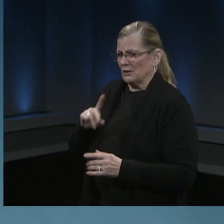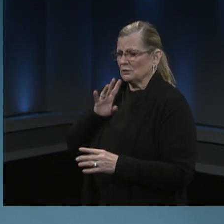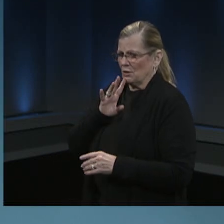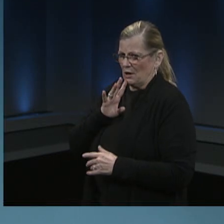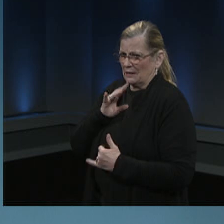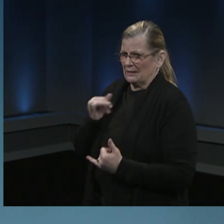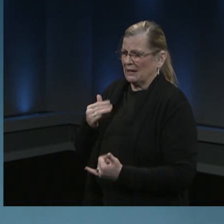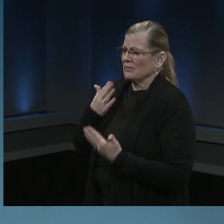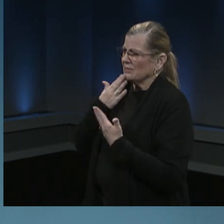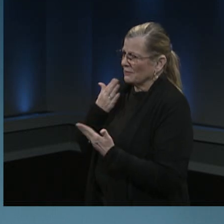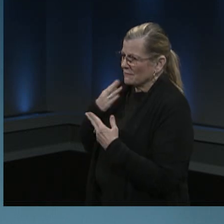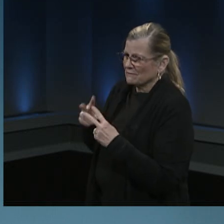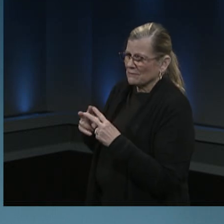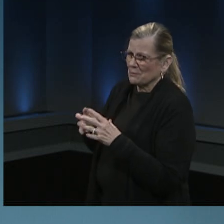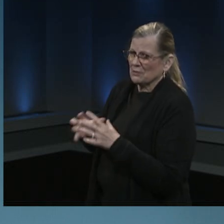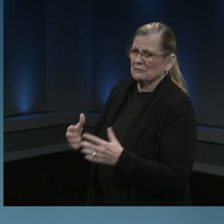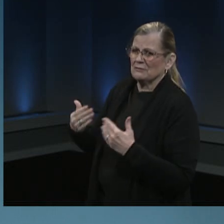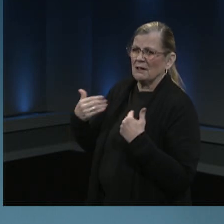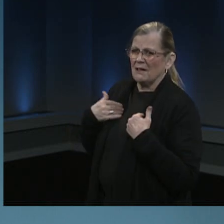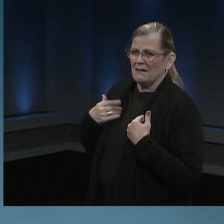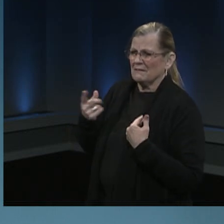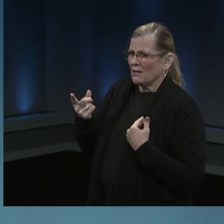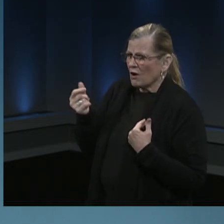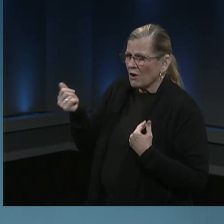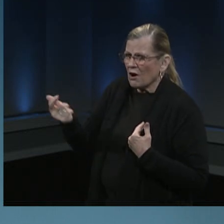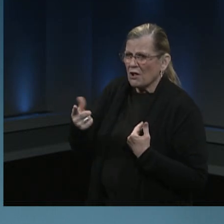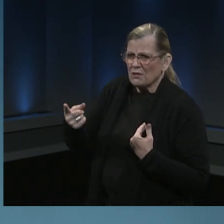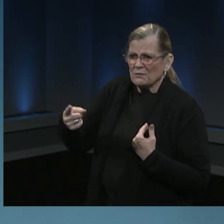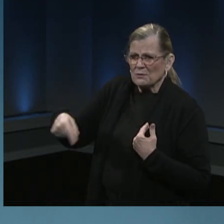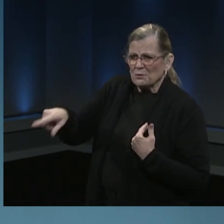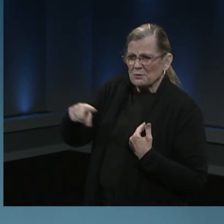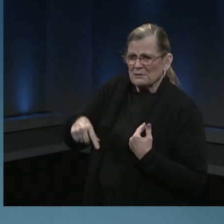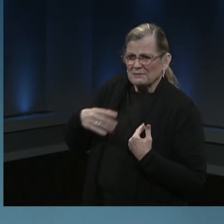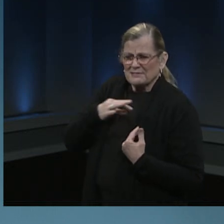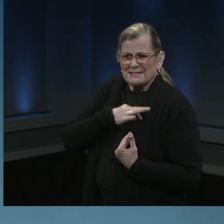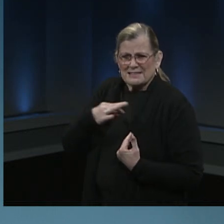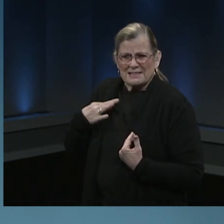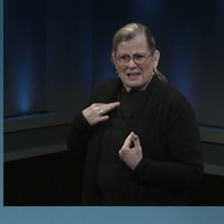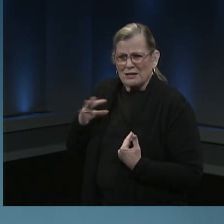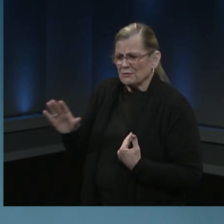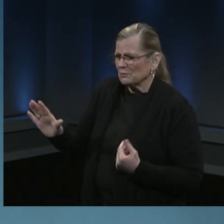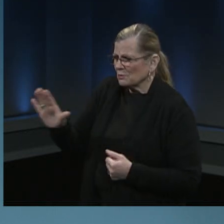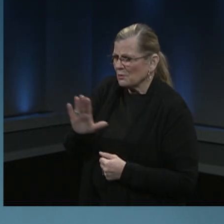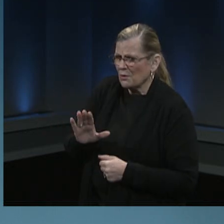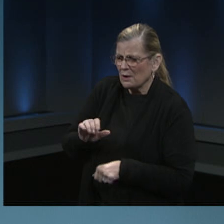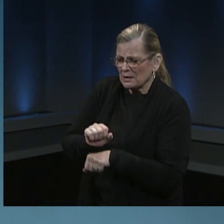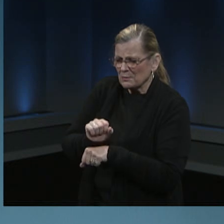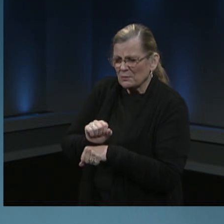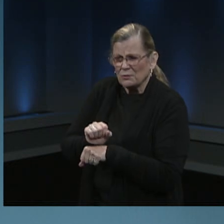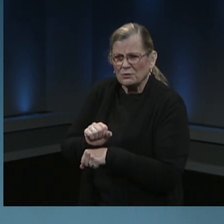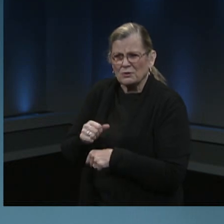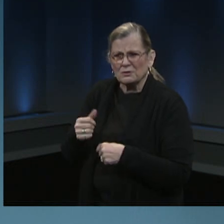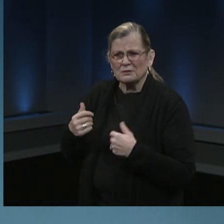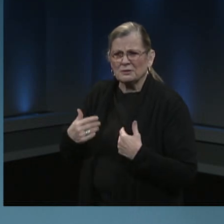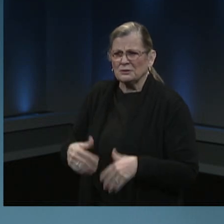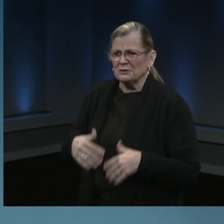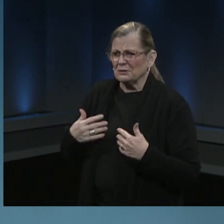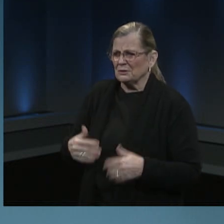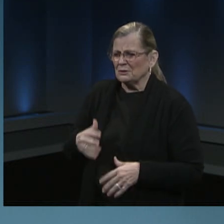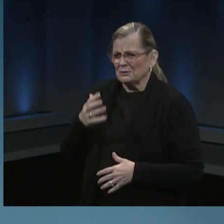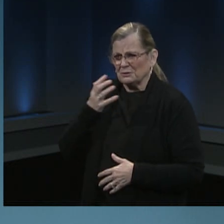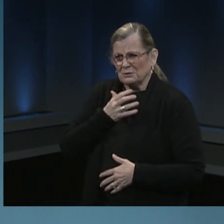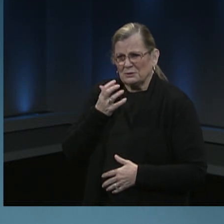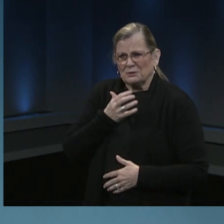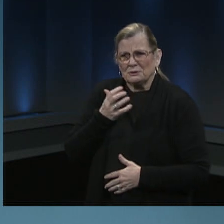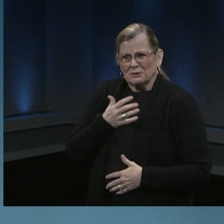all of the FCPS staff for all of the work that you do for the children in our community. What I'd like to do